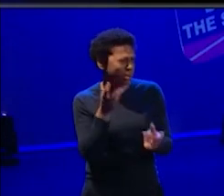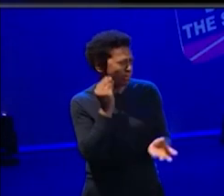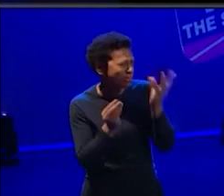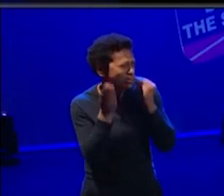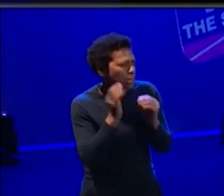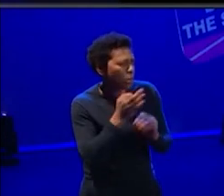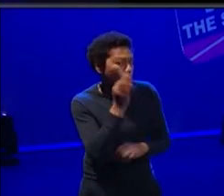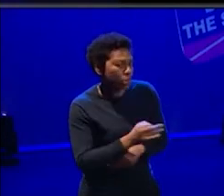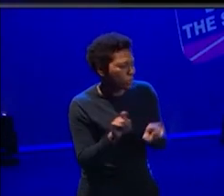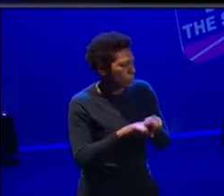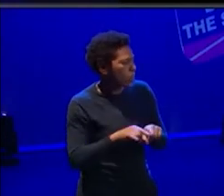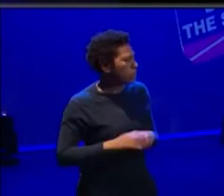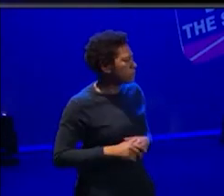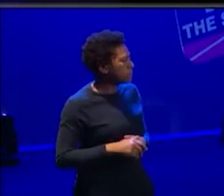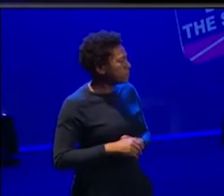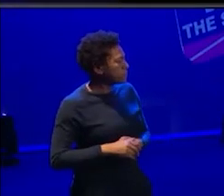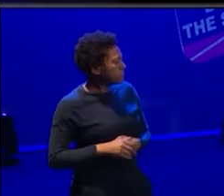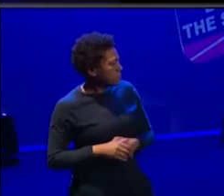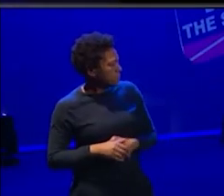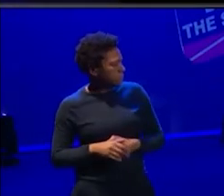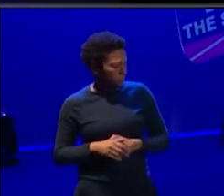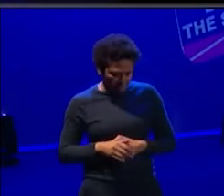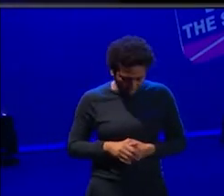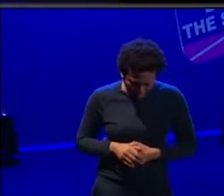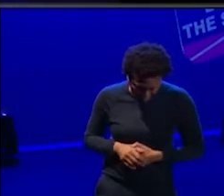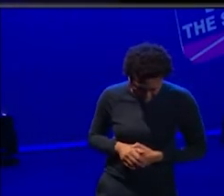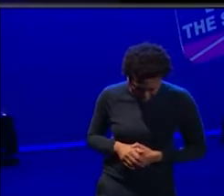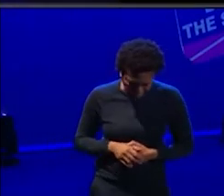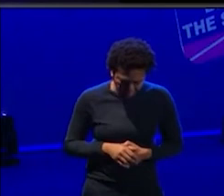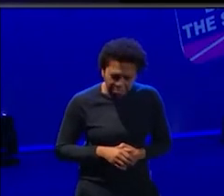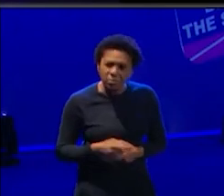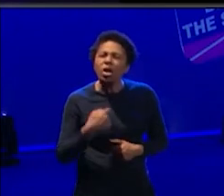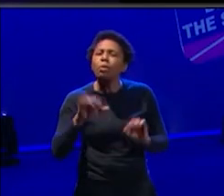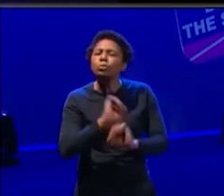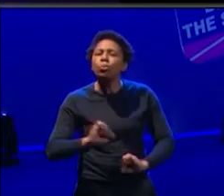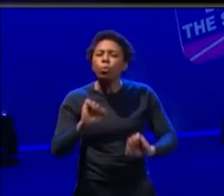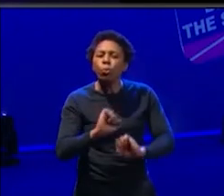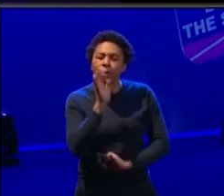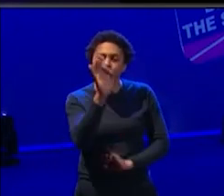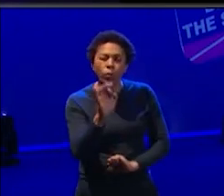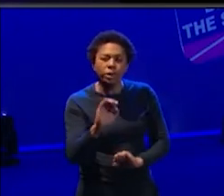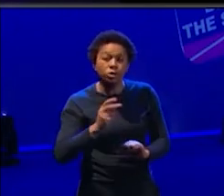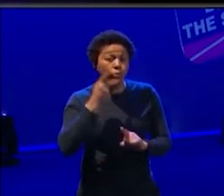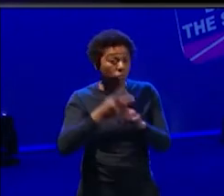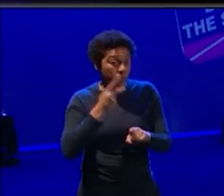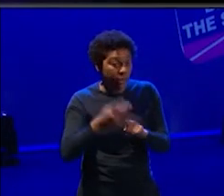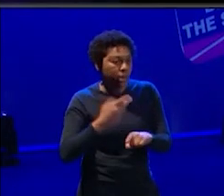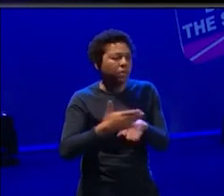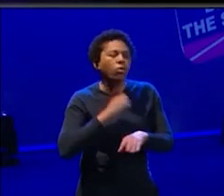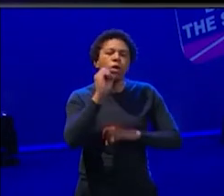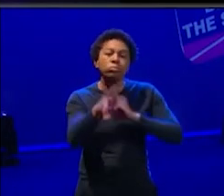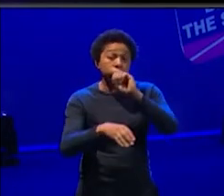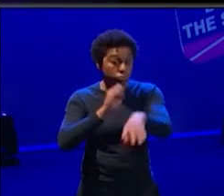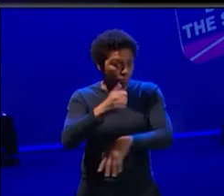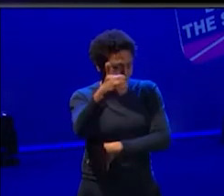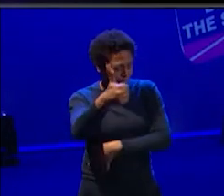Yeah, you at the front. Um, so my question, is basically about how can you guys operate doing, um, learning and participation